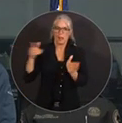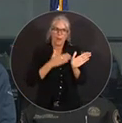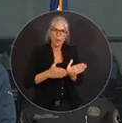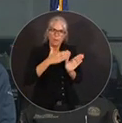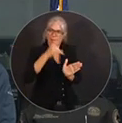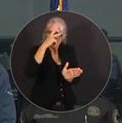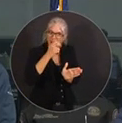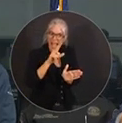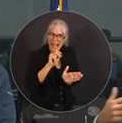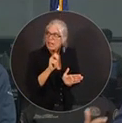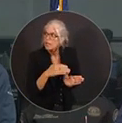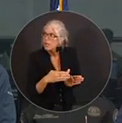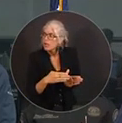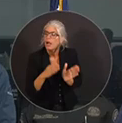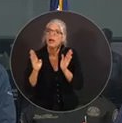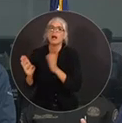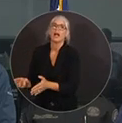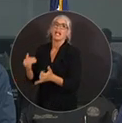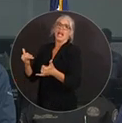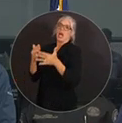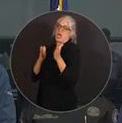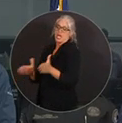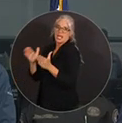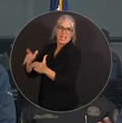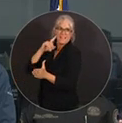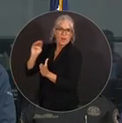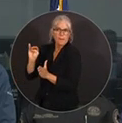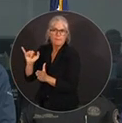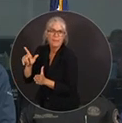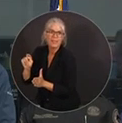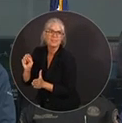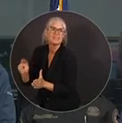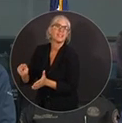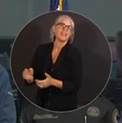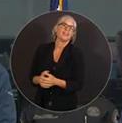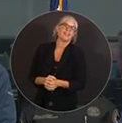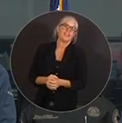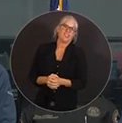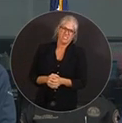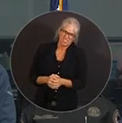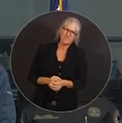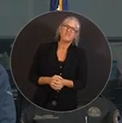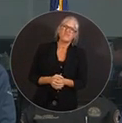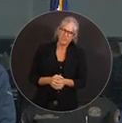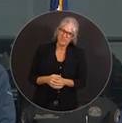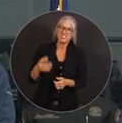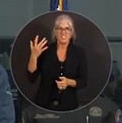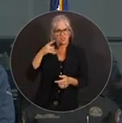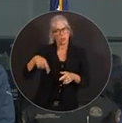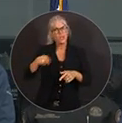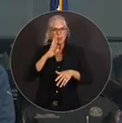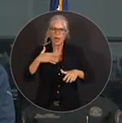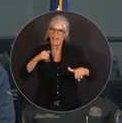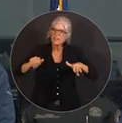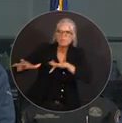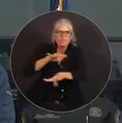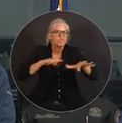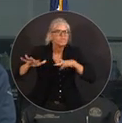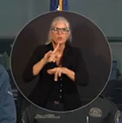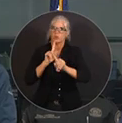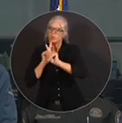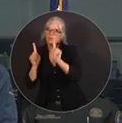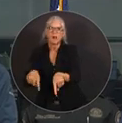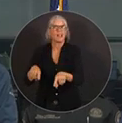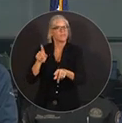responding to Helene and preparing for Milton and going to have a really robust response for Milton. People have been working around the